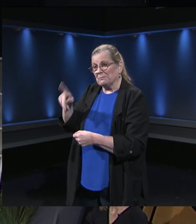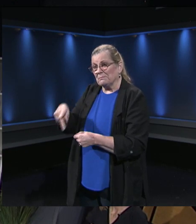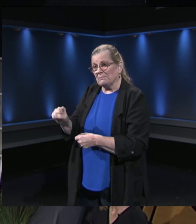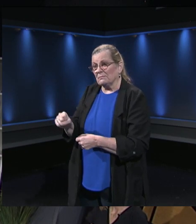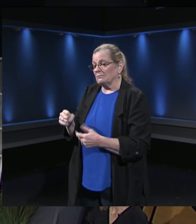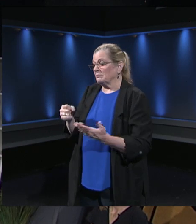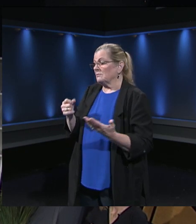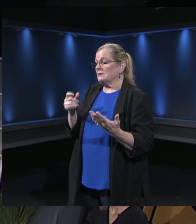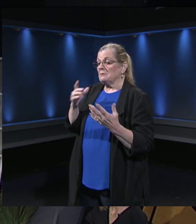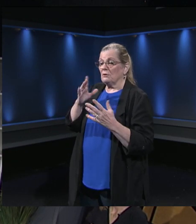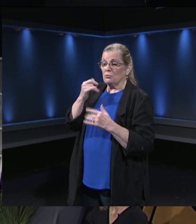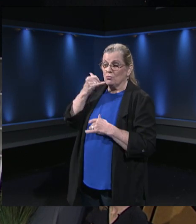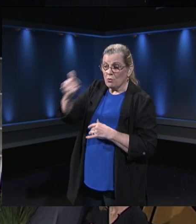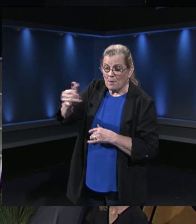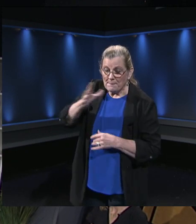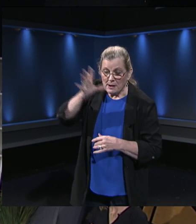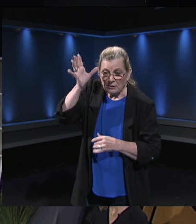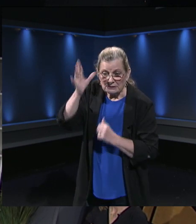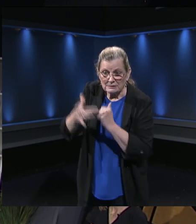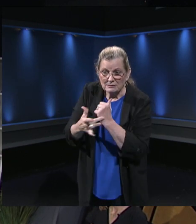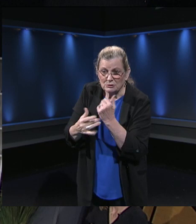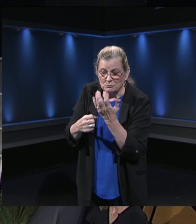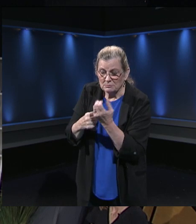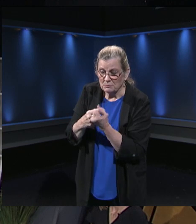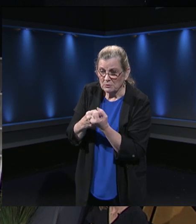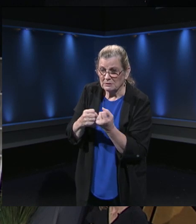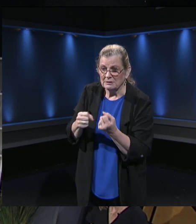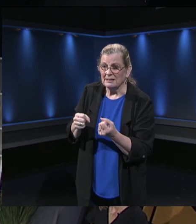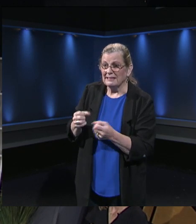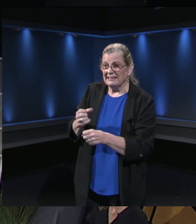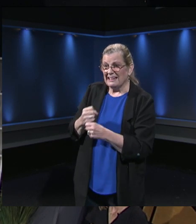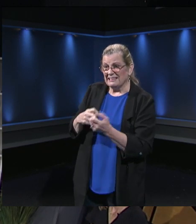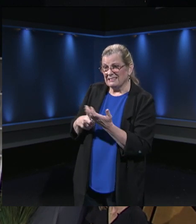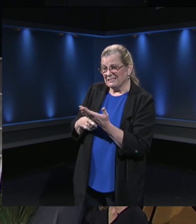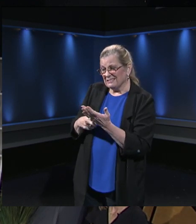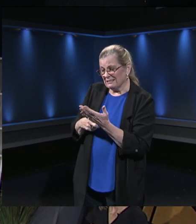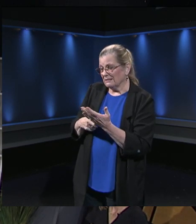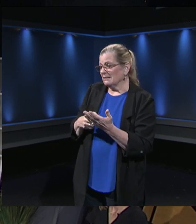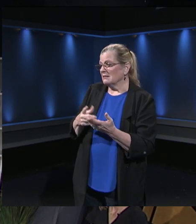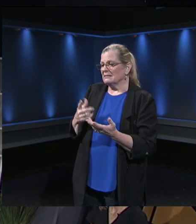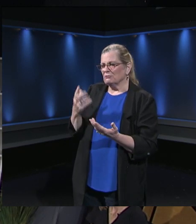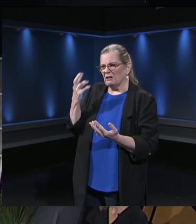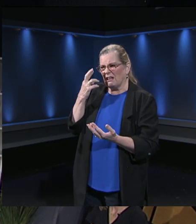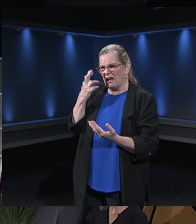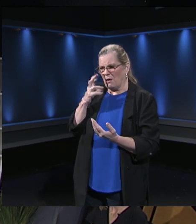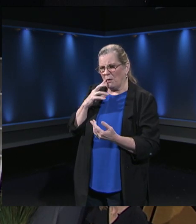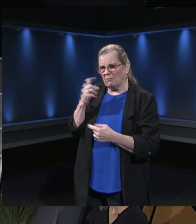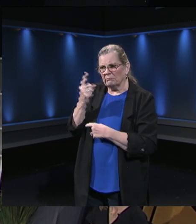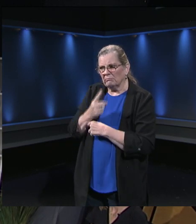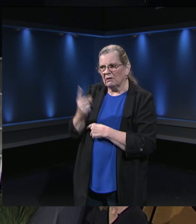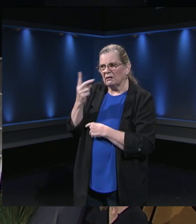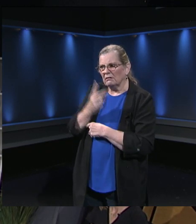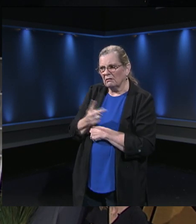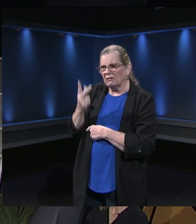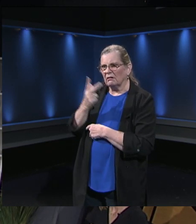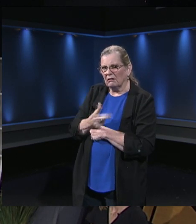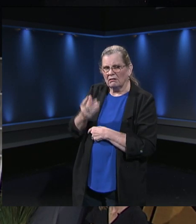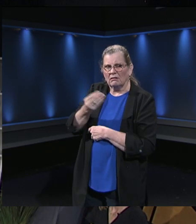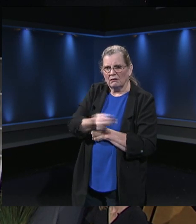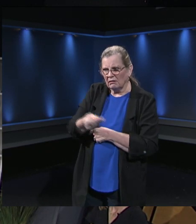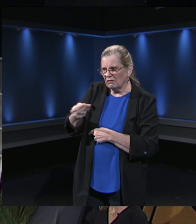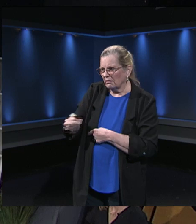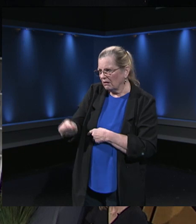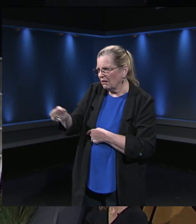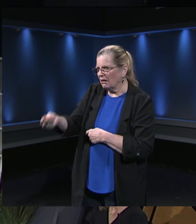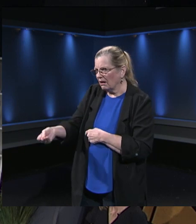and they told me they would put a ticket in but it would take several days to even route that question. Reached out to the counselor,